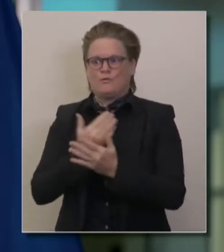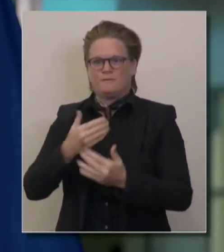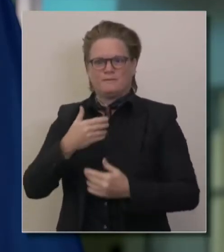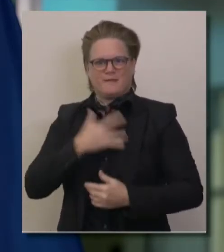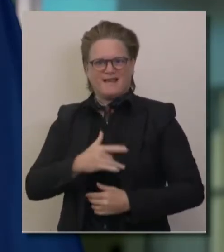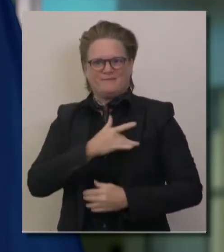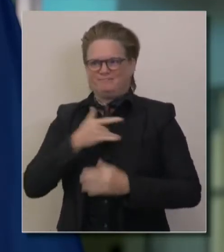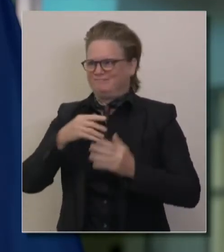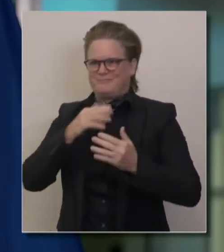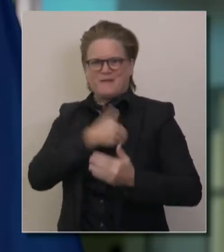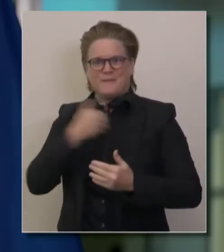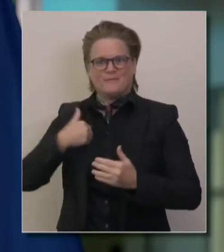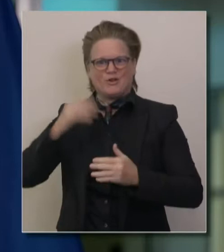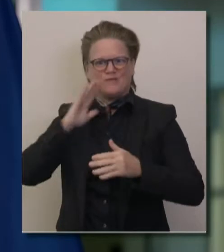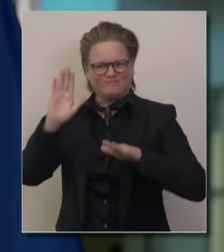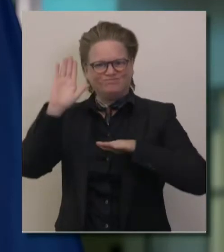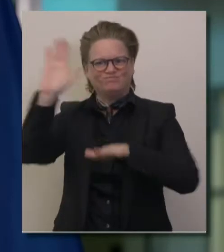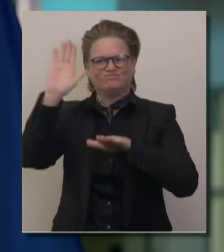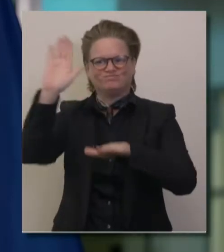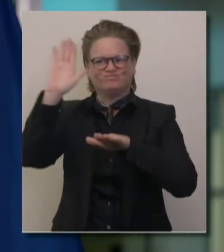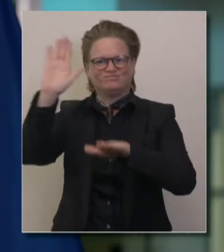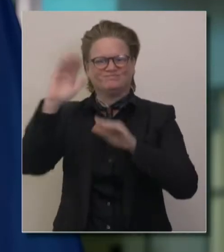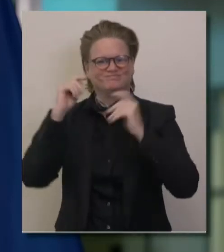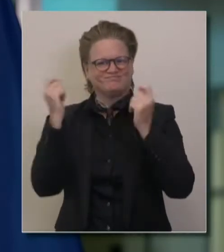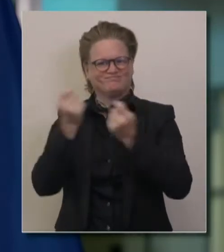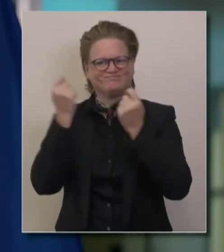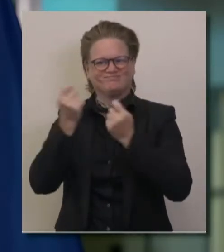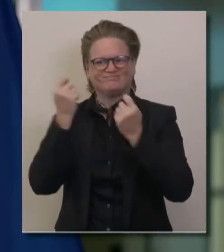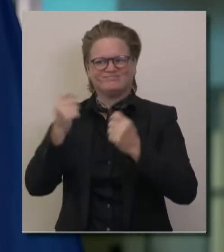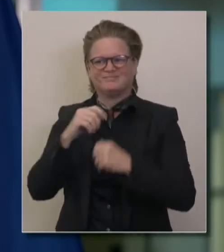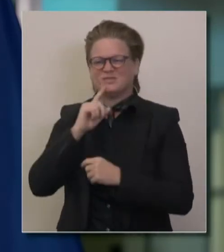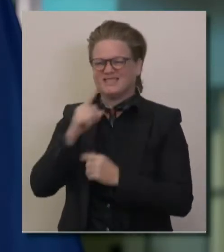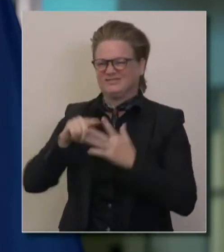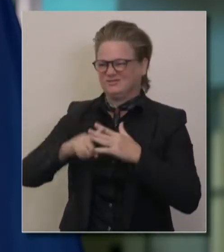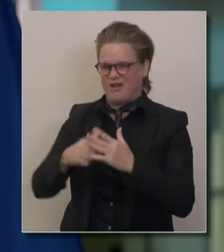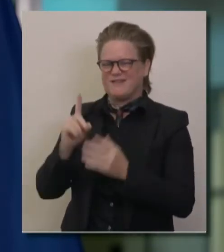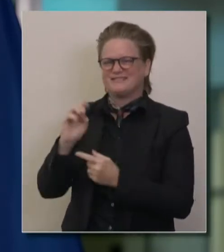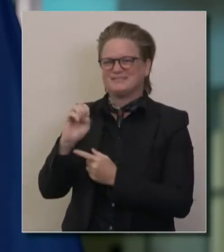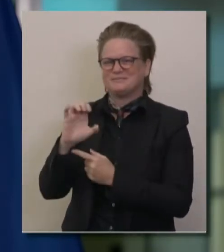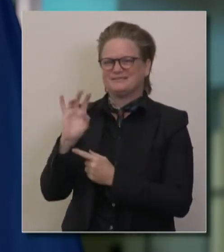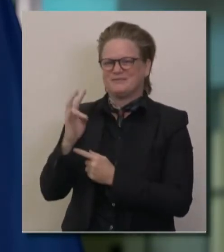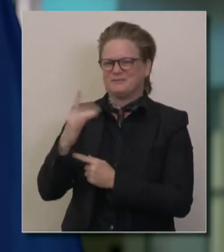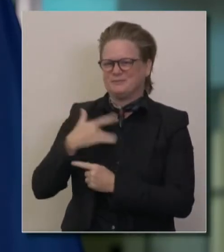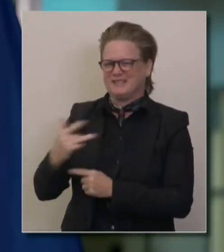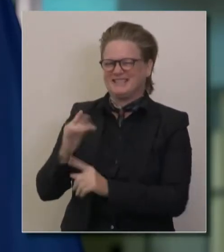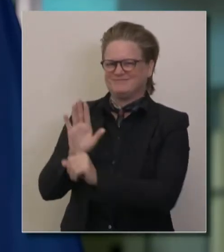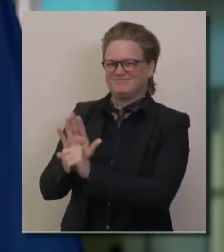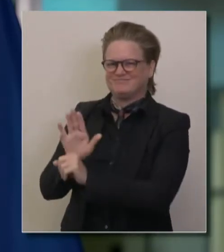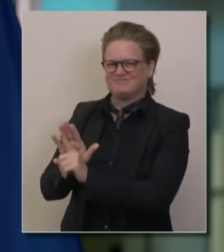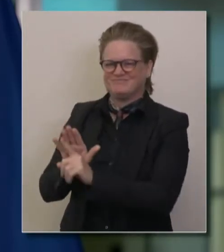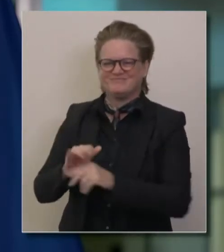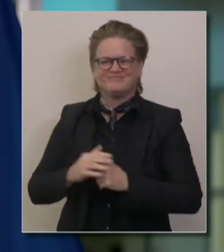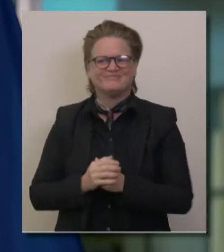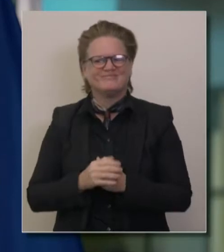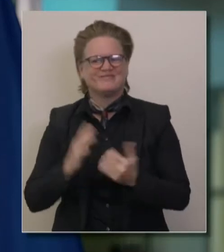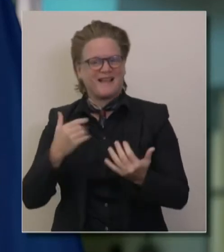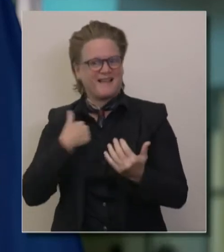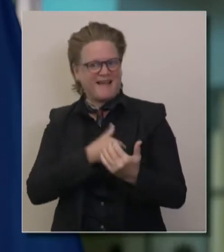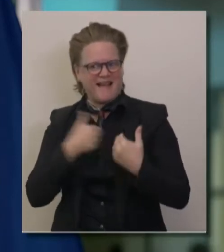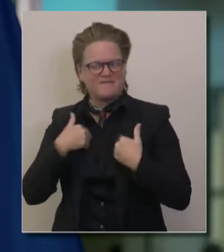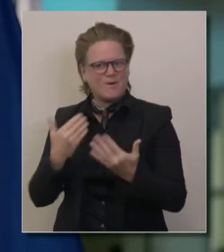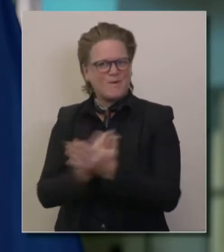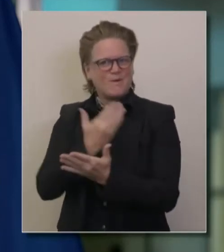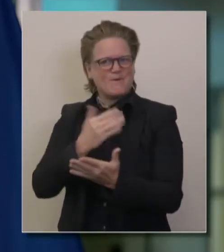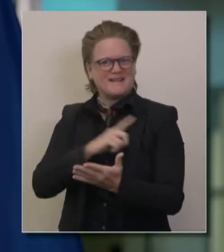and the celebration that is always December 7th in a year where we have new members of the